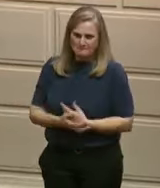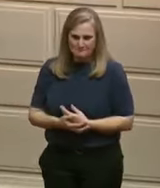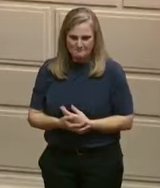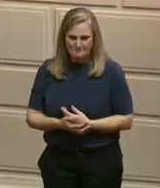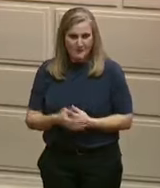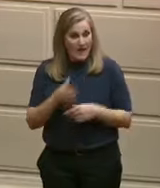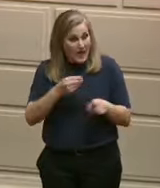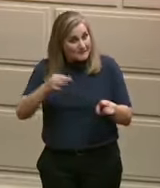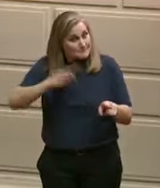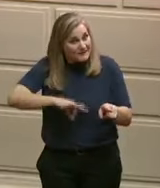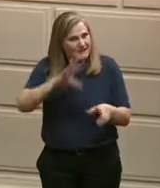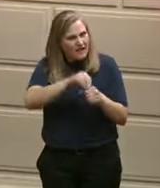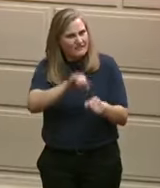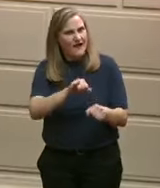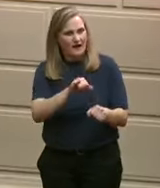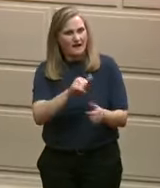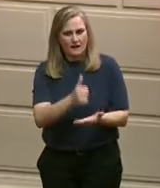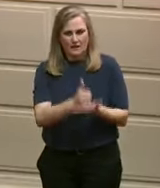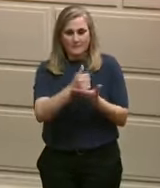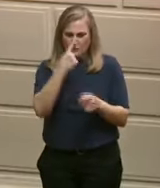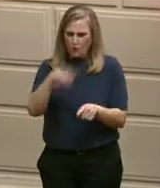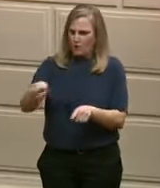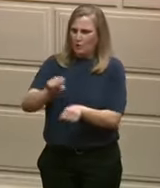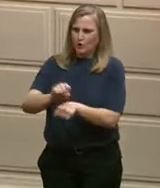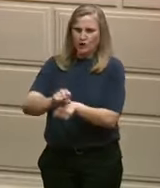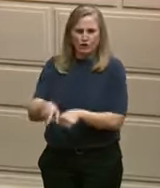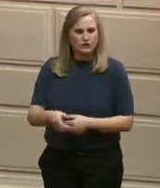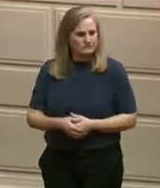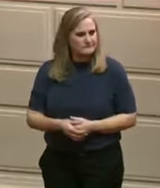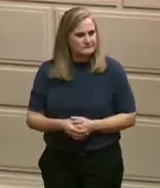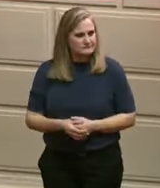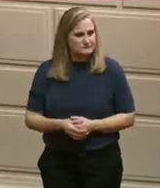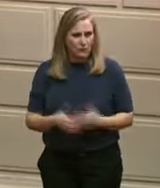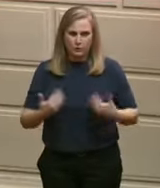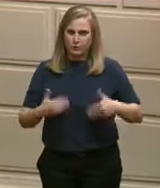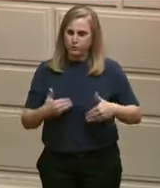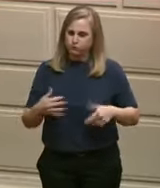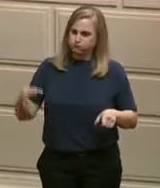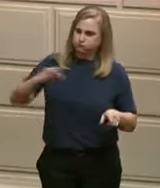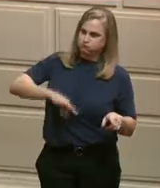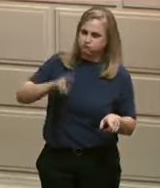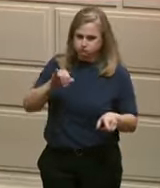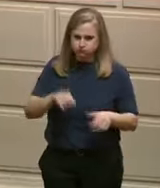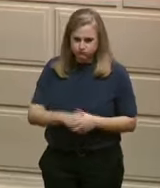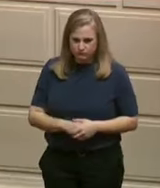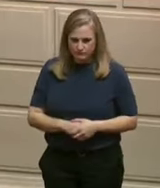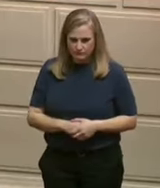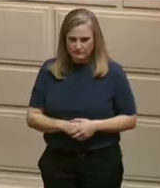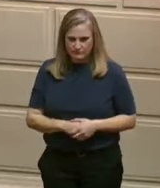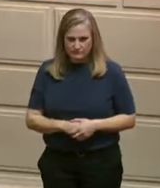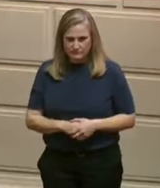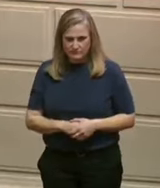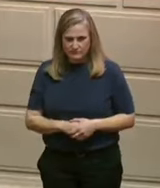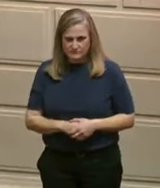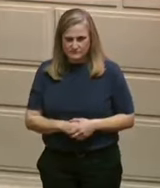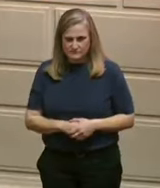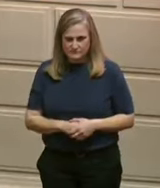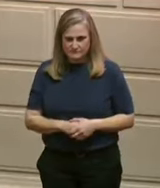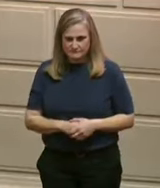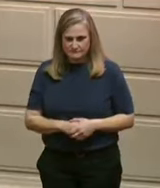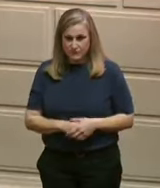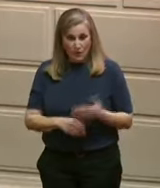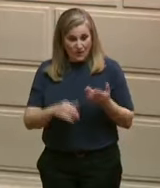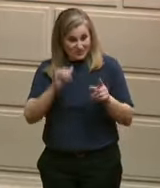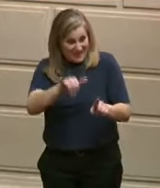from the work. Ryan, thanks for all you do and for being on Team Rhode Island. Let's give